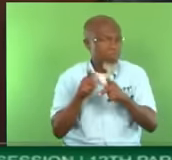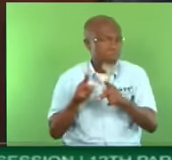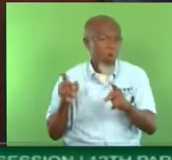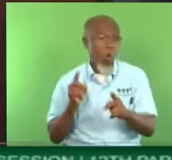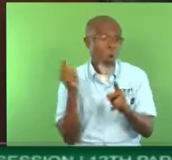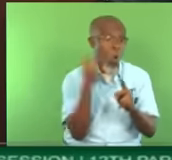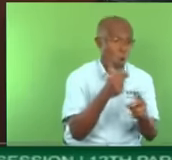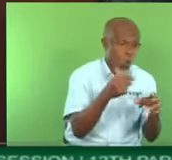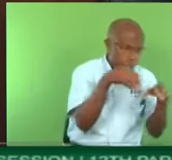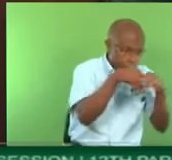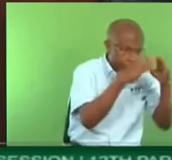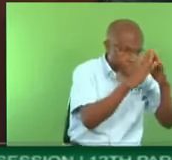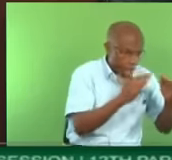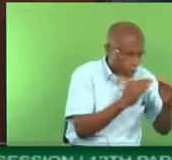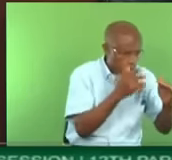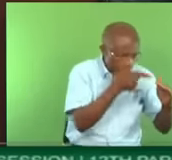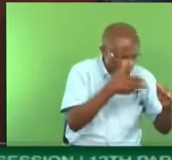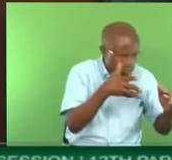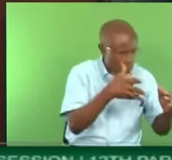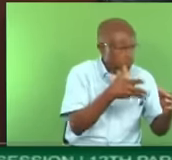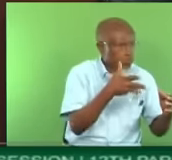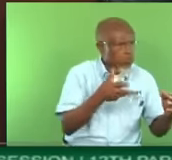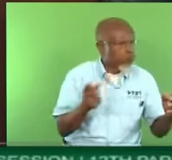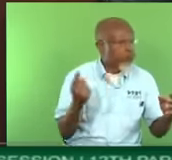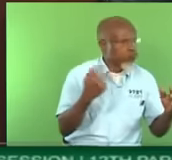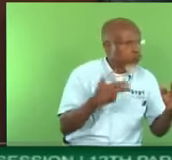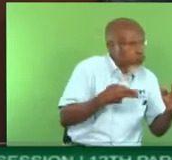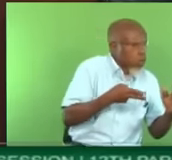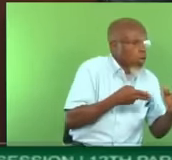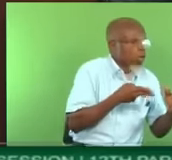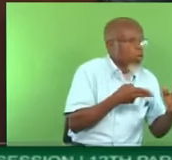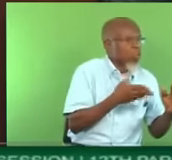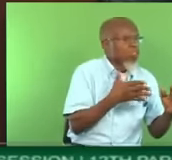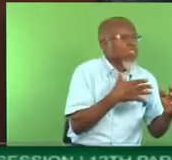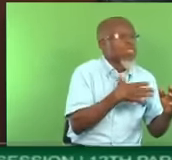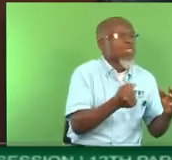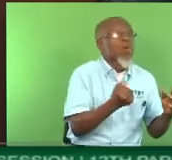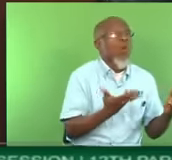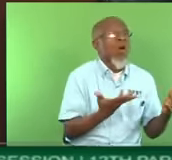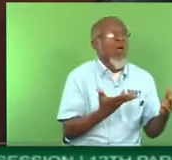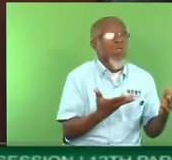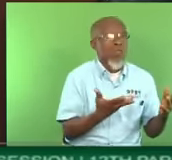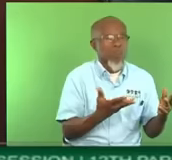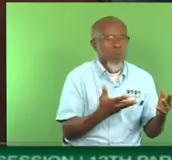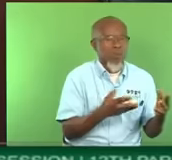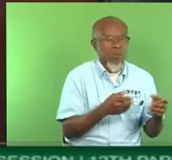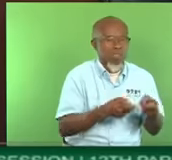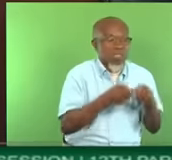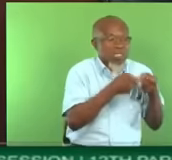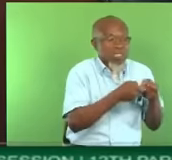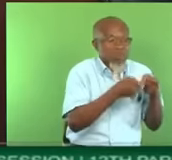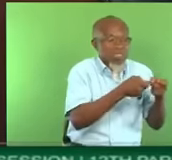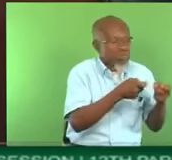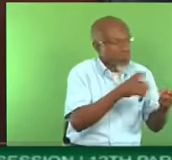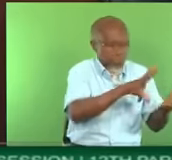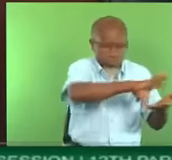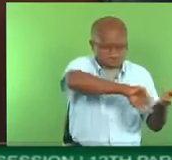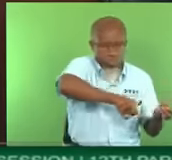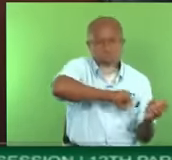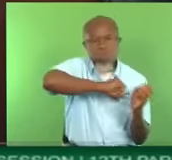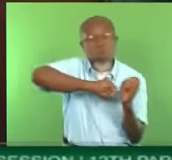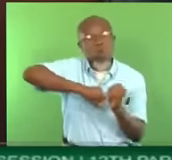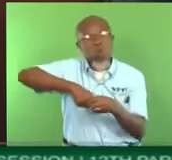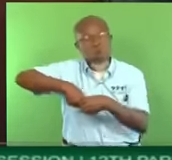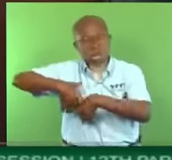When they leave in now and they ambush you at home, you'll be going with the gifts from under the Christmas tree. That is where Trinan Tobago has reached. And they are now